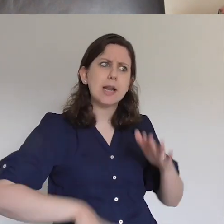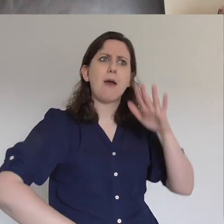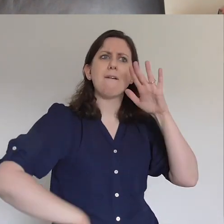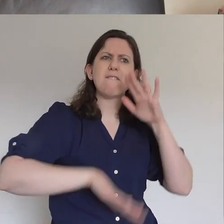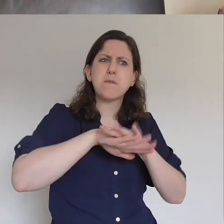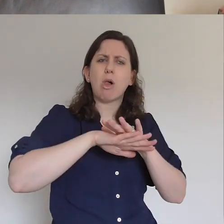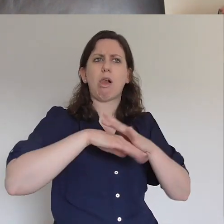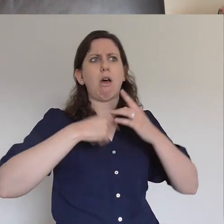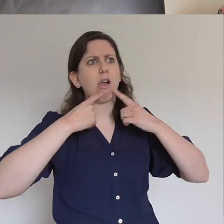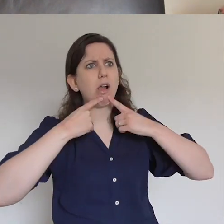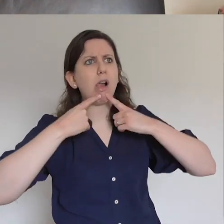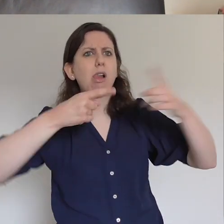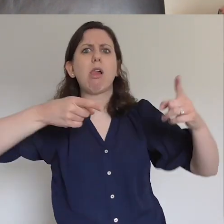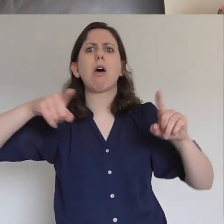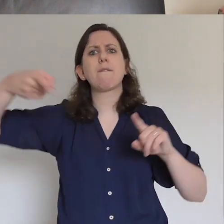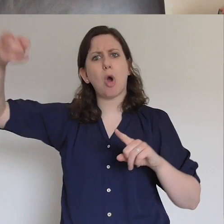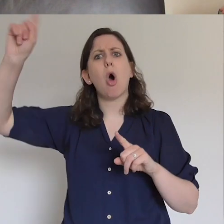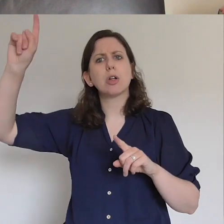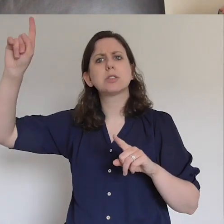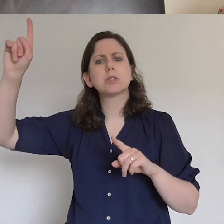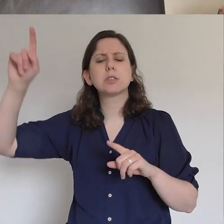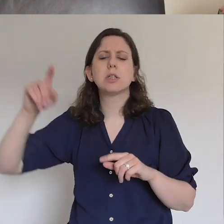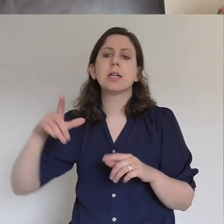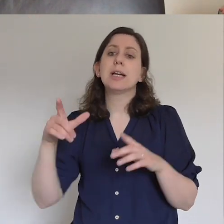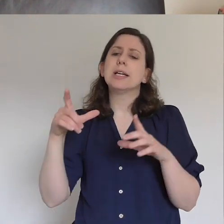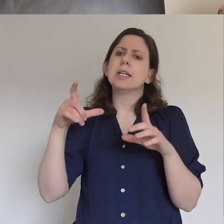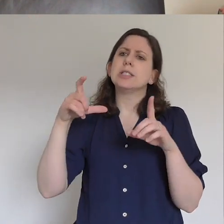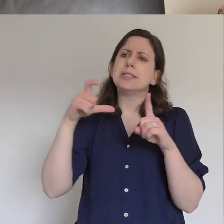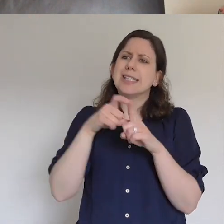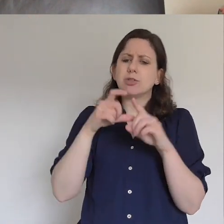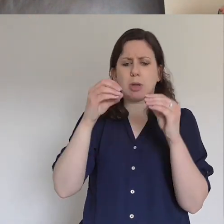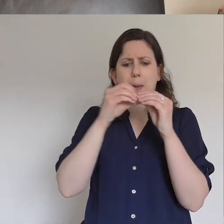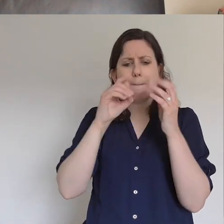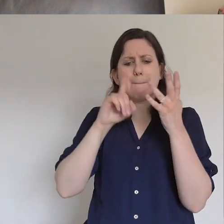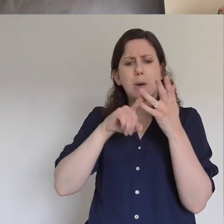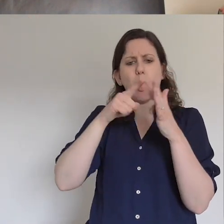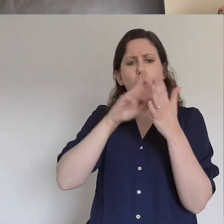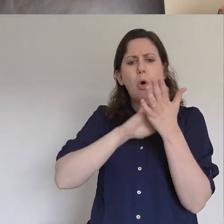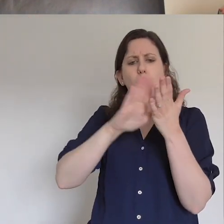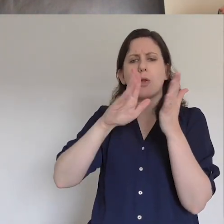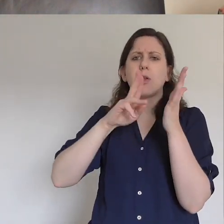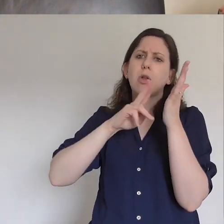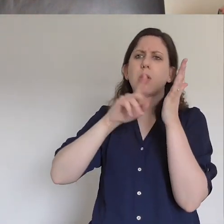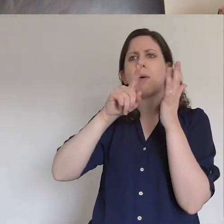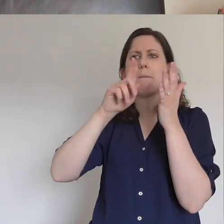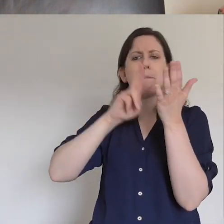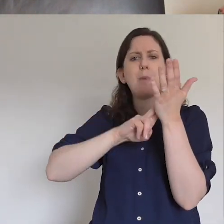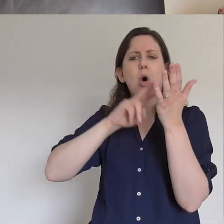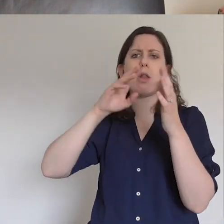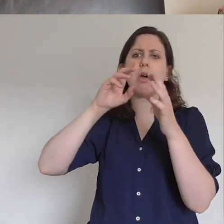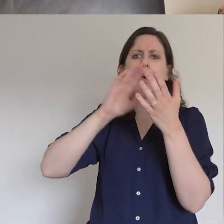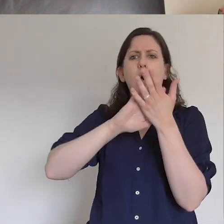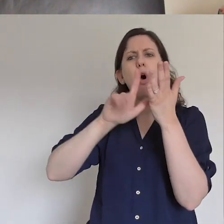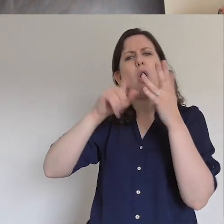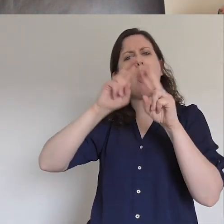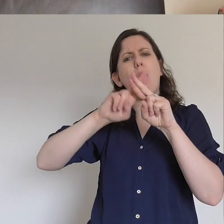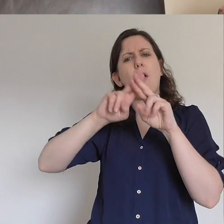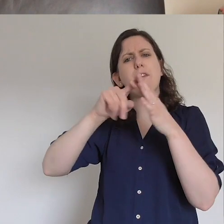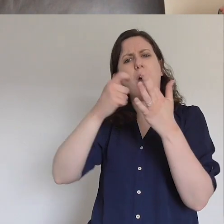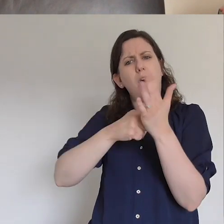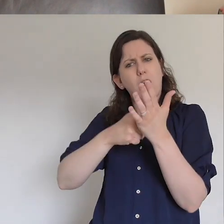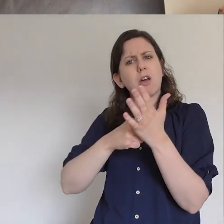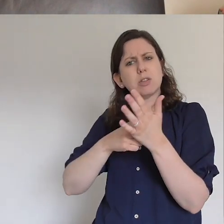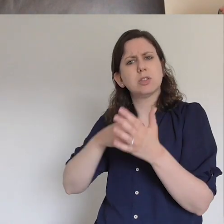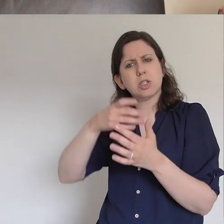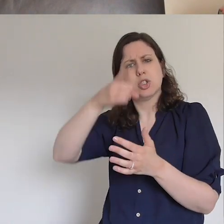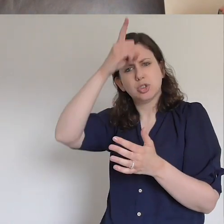not just say what would make you popular but the full counsel. Dietrich Bonhoeffer said something very similar when he warned about the dangers of cheap grace. He said the biggest danger to